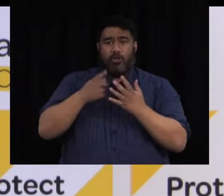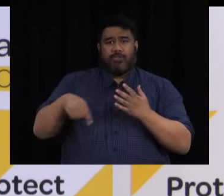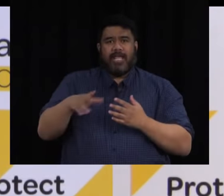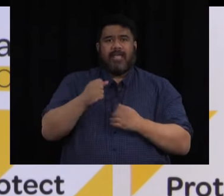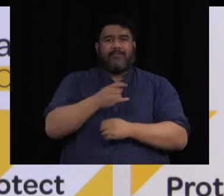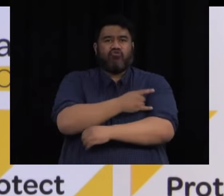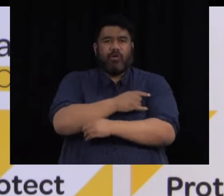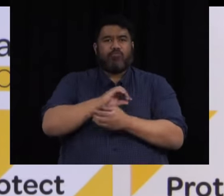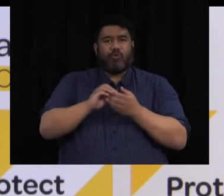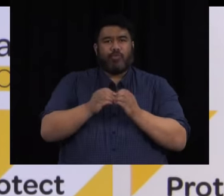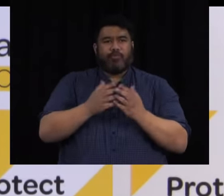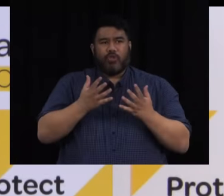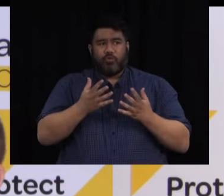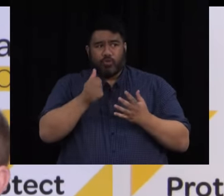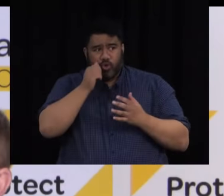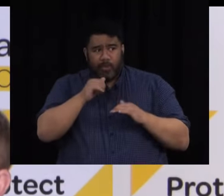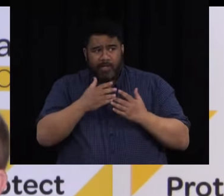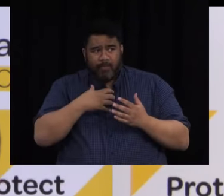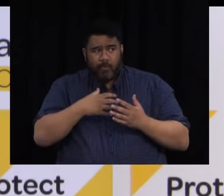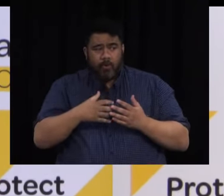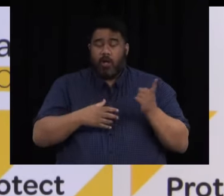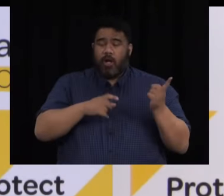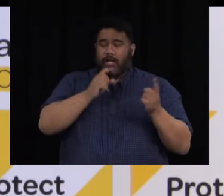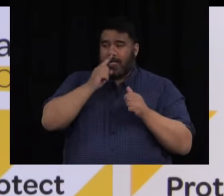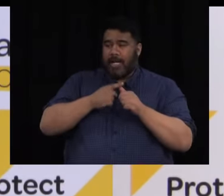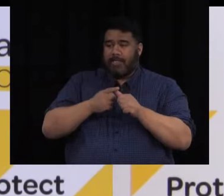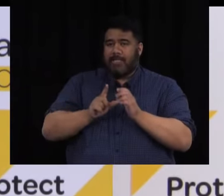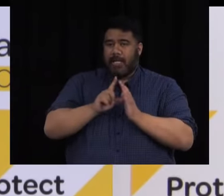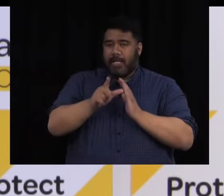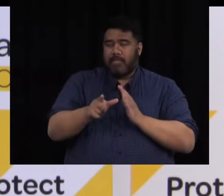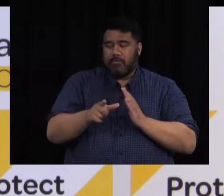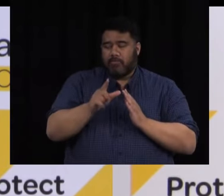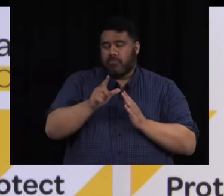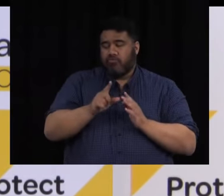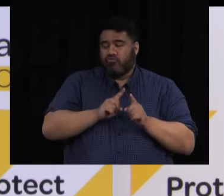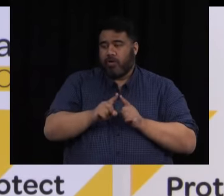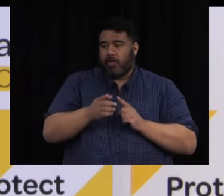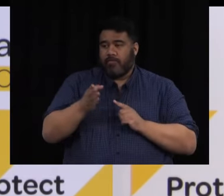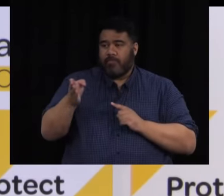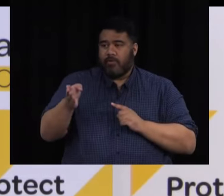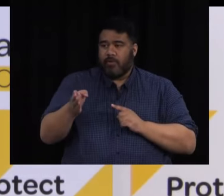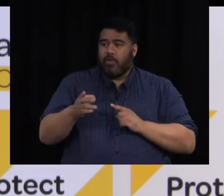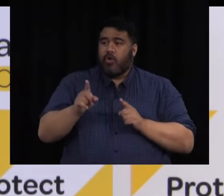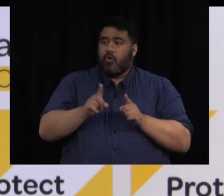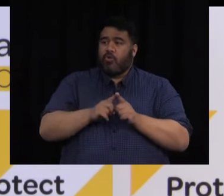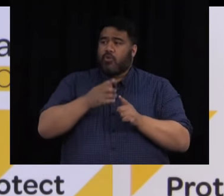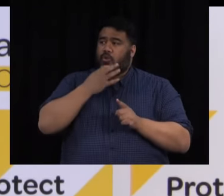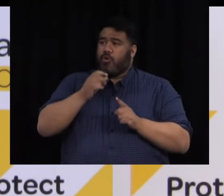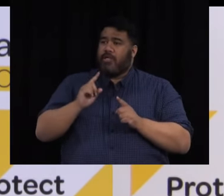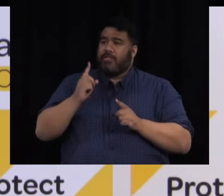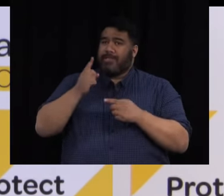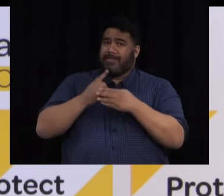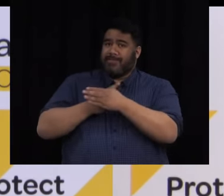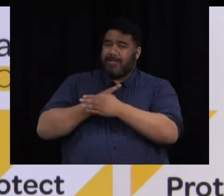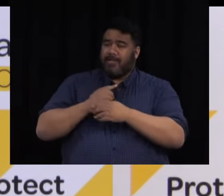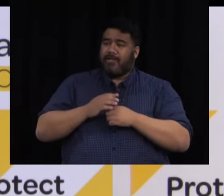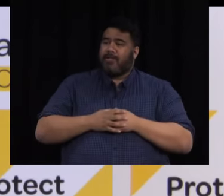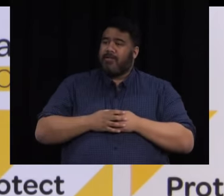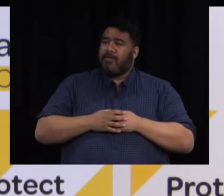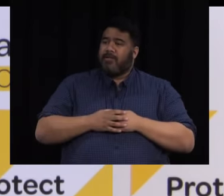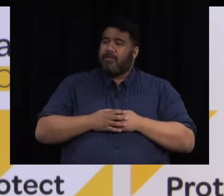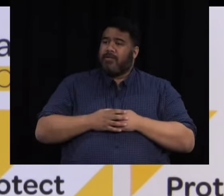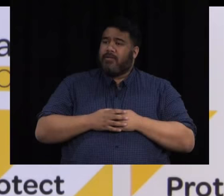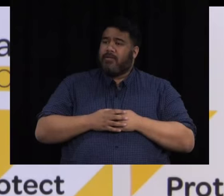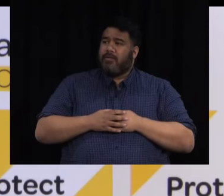I'll have to come back to you on that. I also wanted to ask if you have any gauge on whether the vaccination